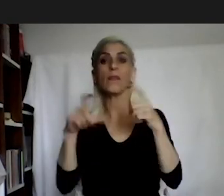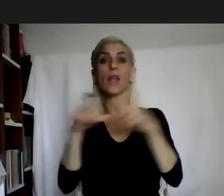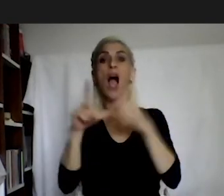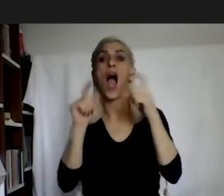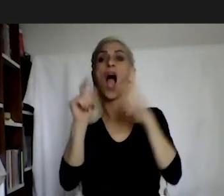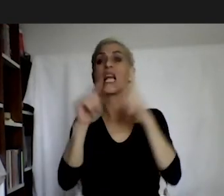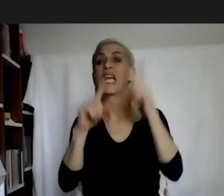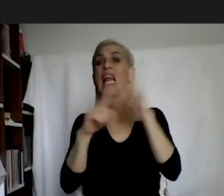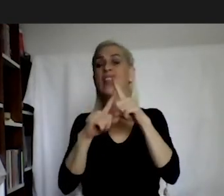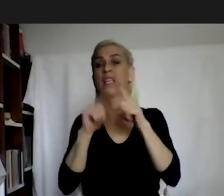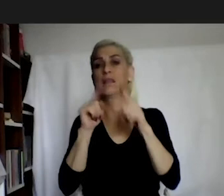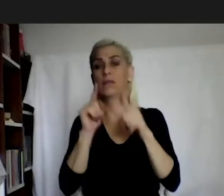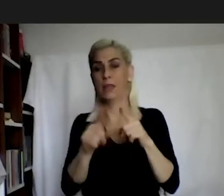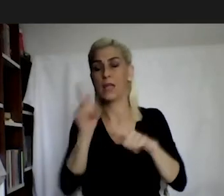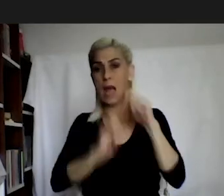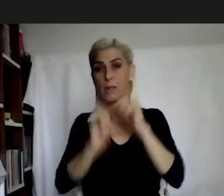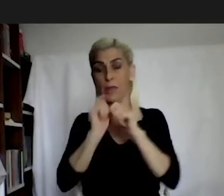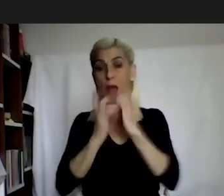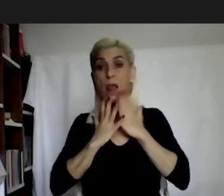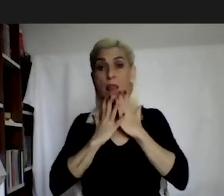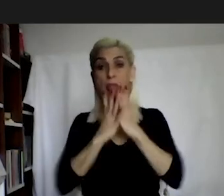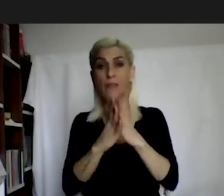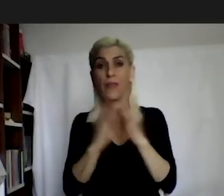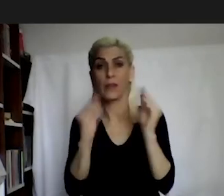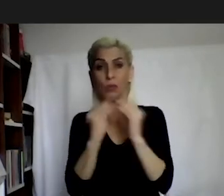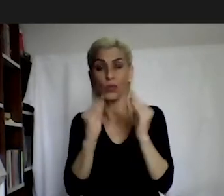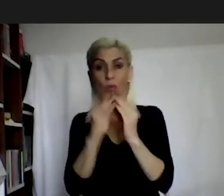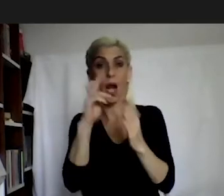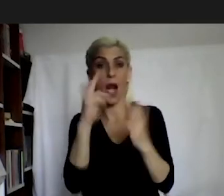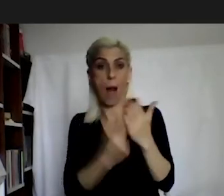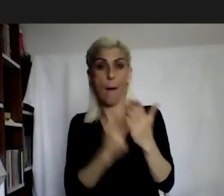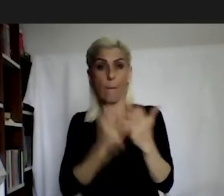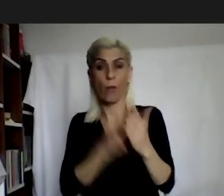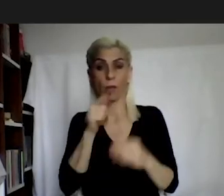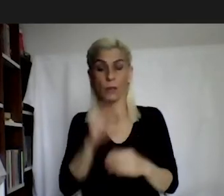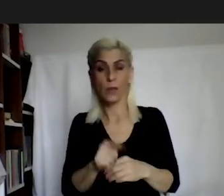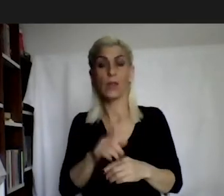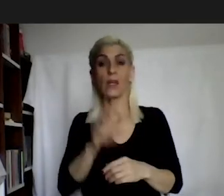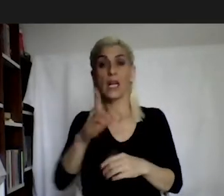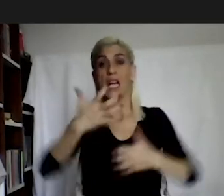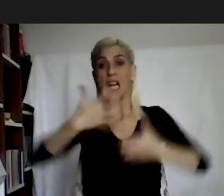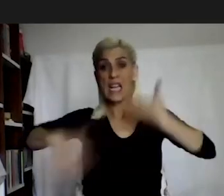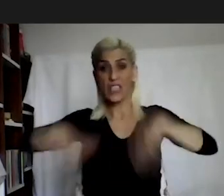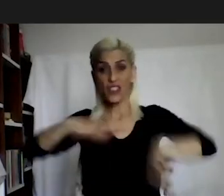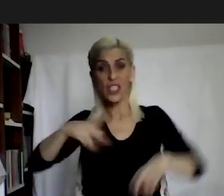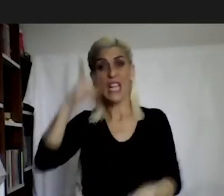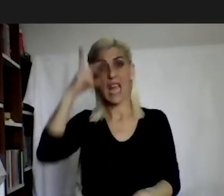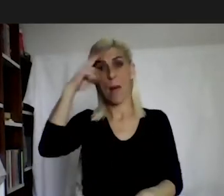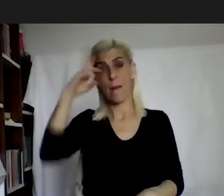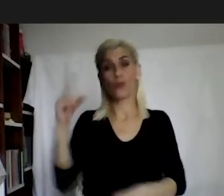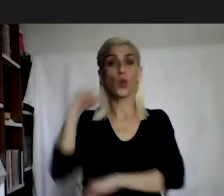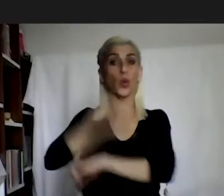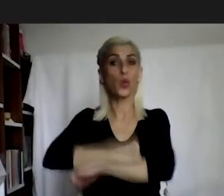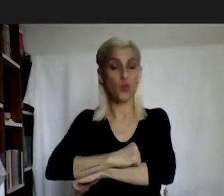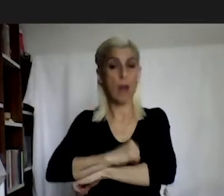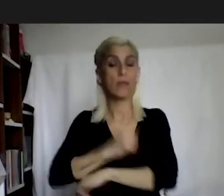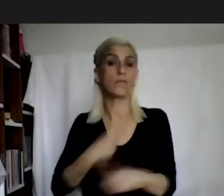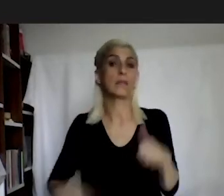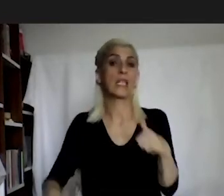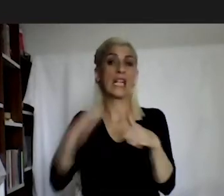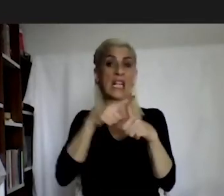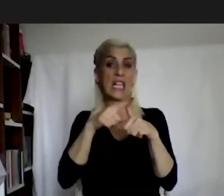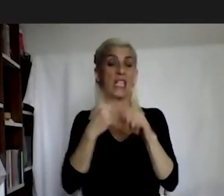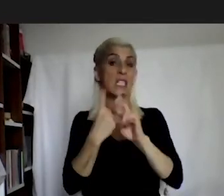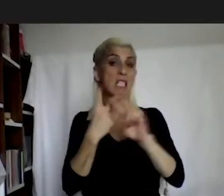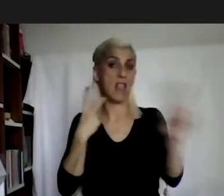OSCE hate crime report evaluations referred to xenophobia, prejudice as